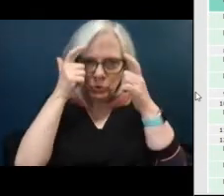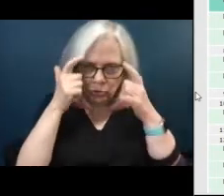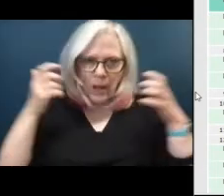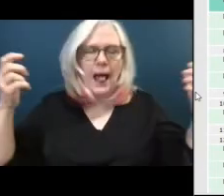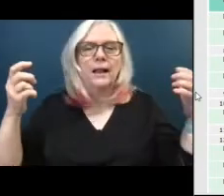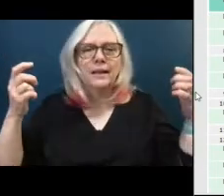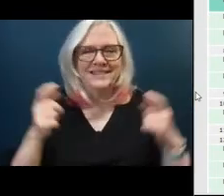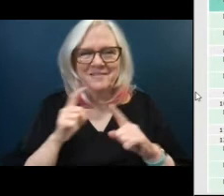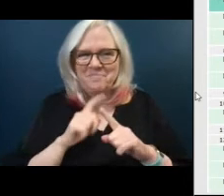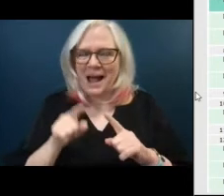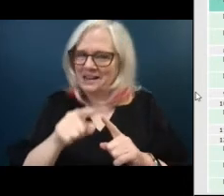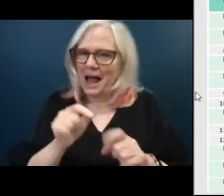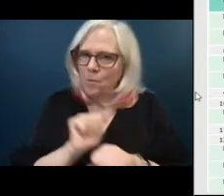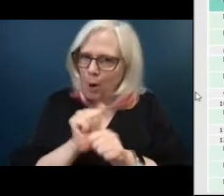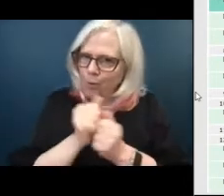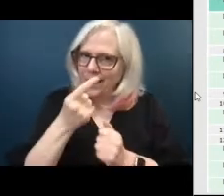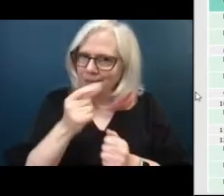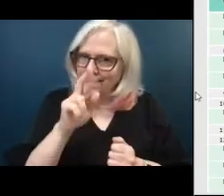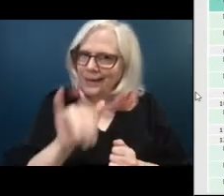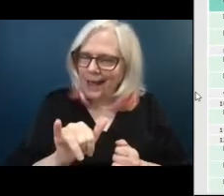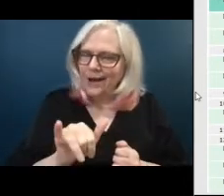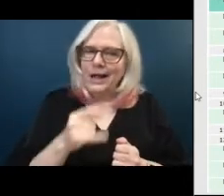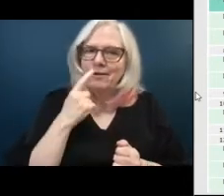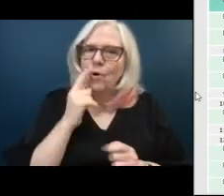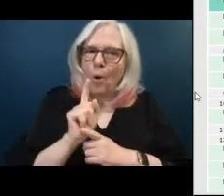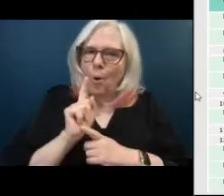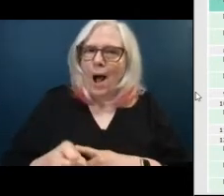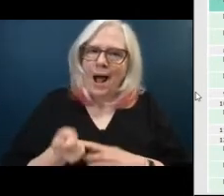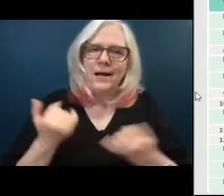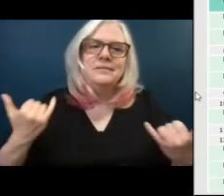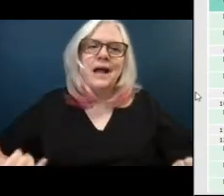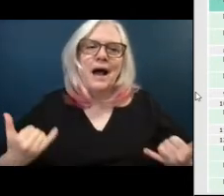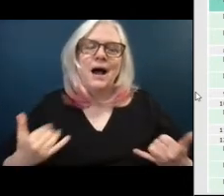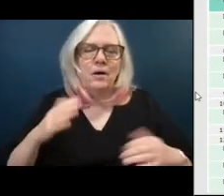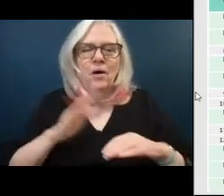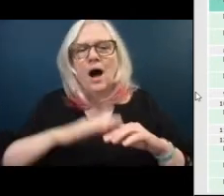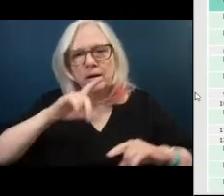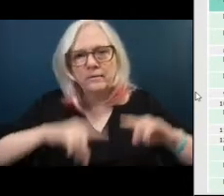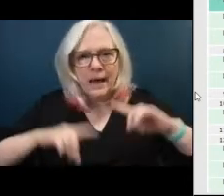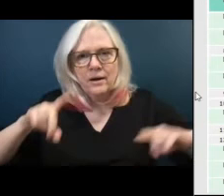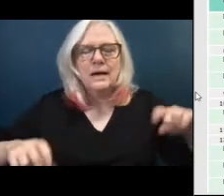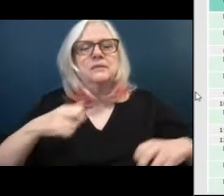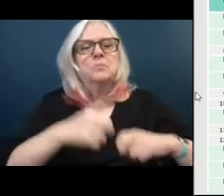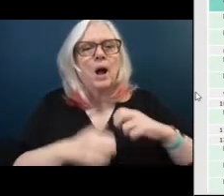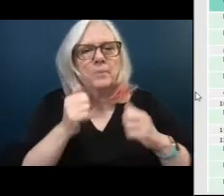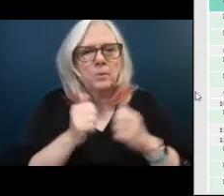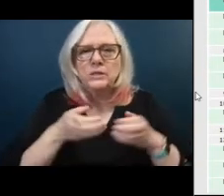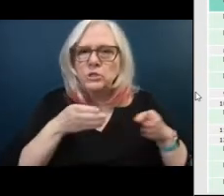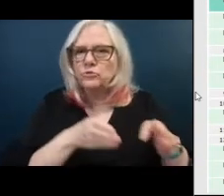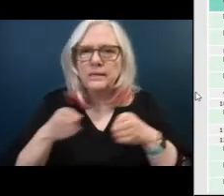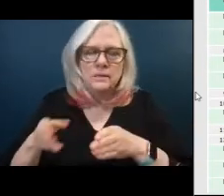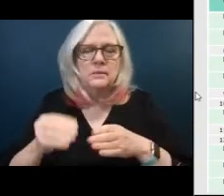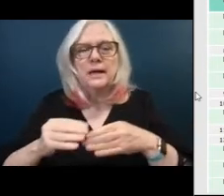working with uh gary now for some time um on various problems with streets and drainage in the the city